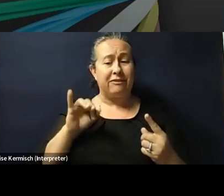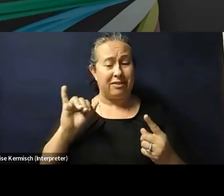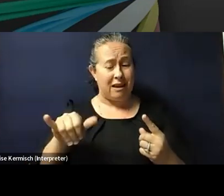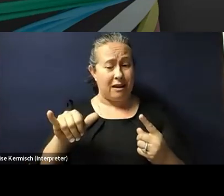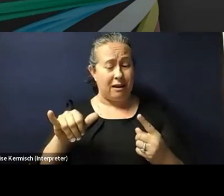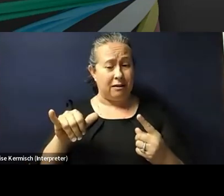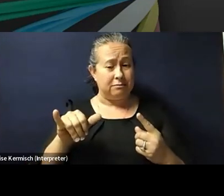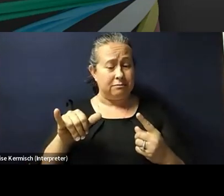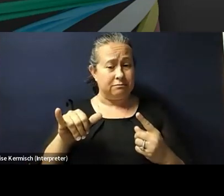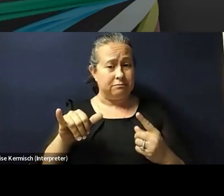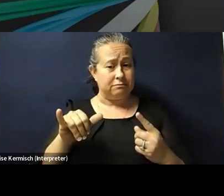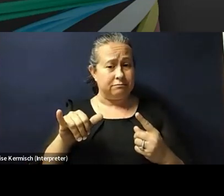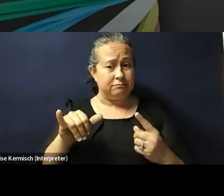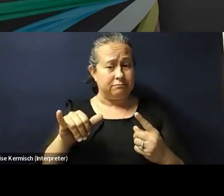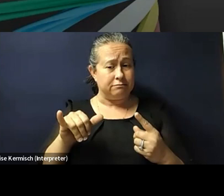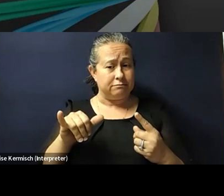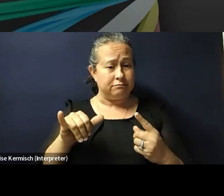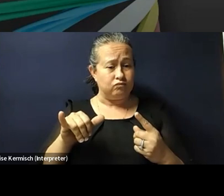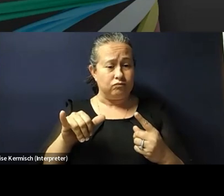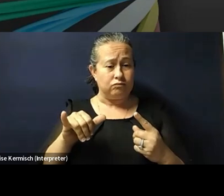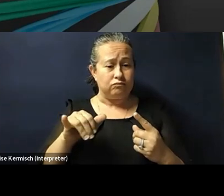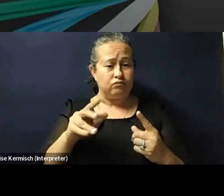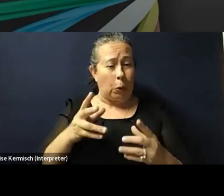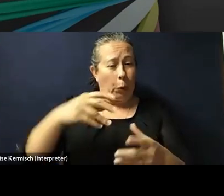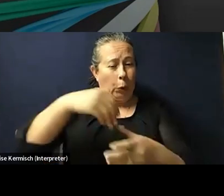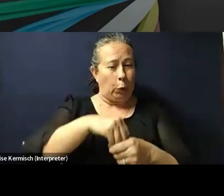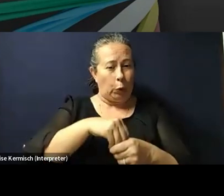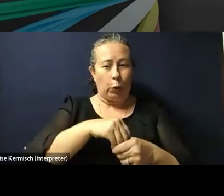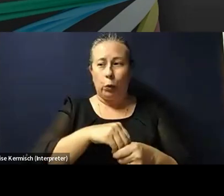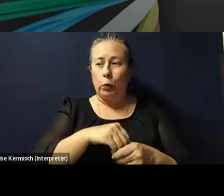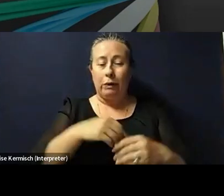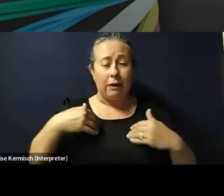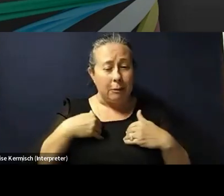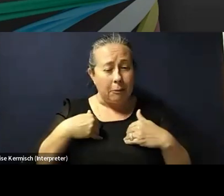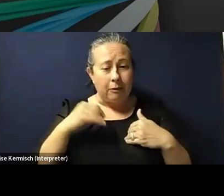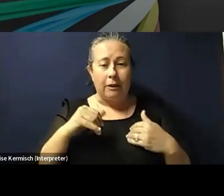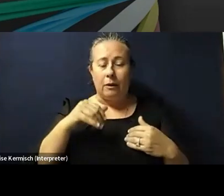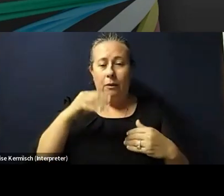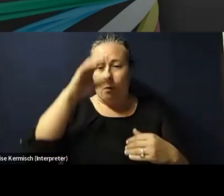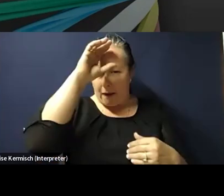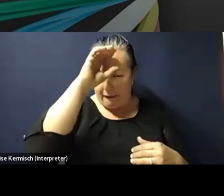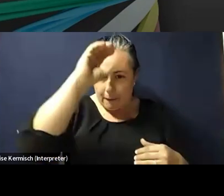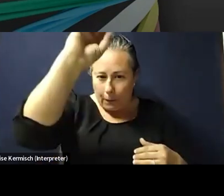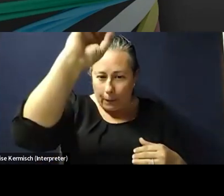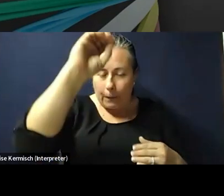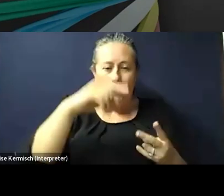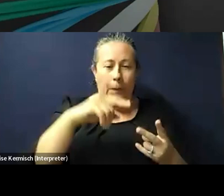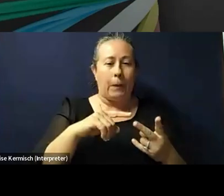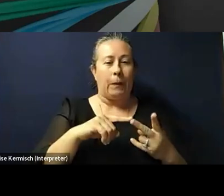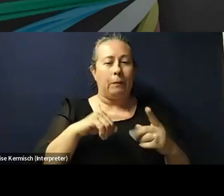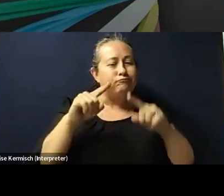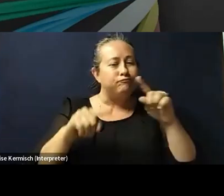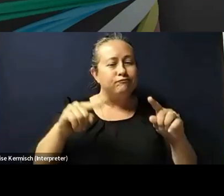of the, um, animals where, know, so rhinos and crocodiles and so on who all have albinism and